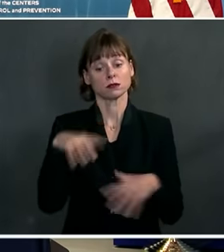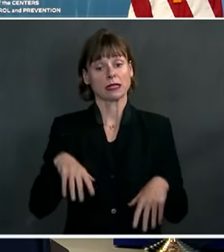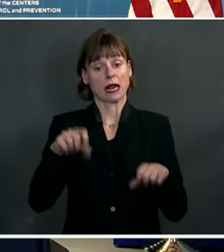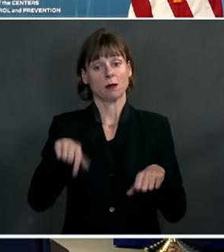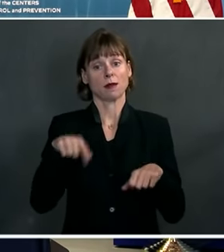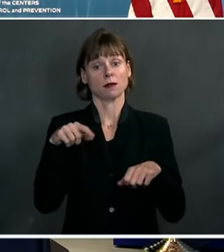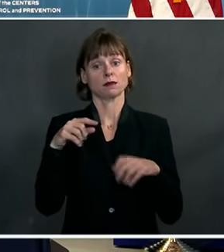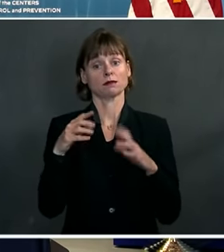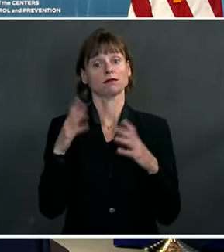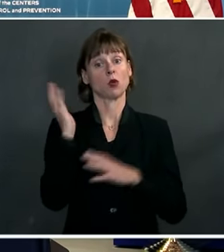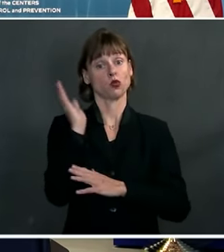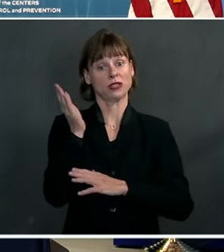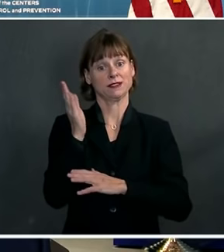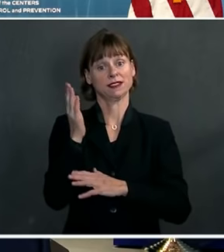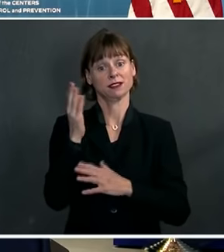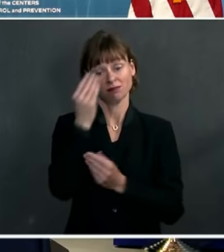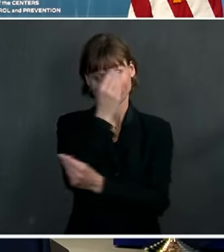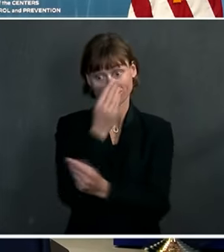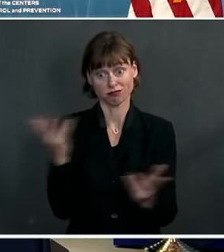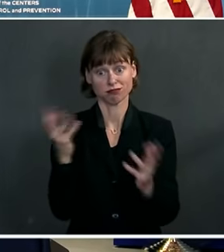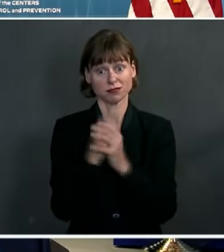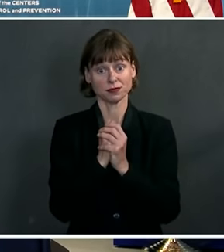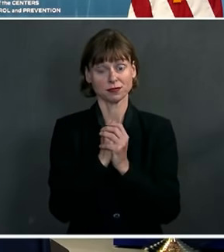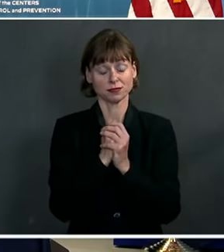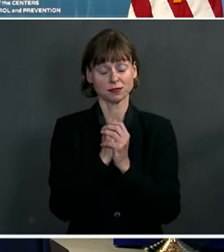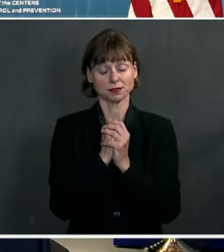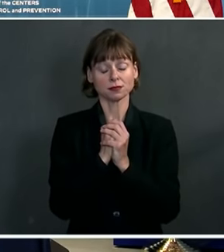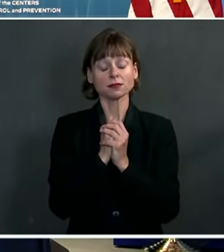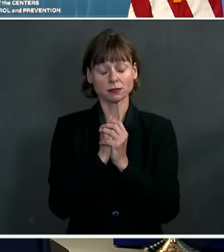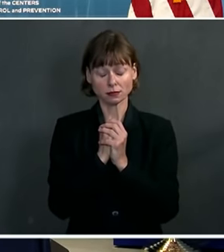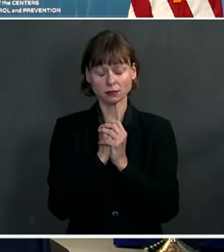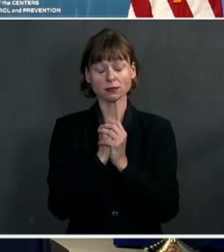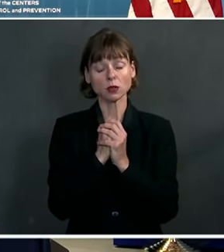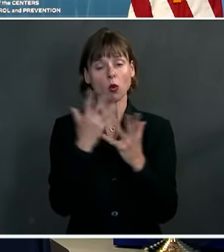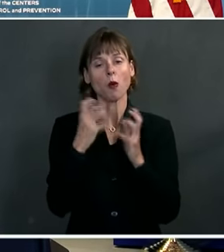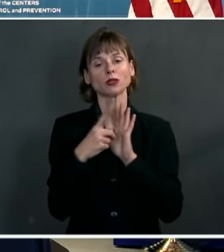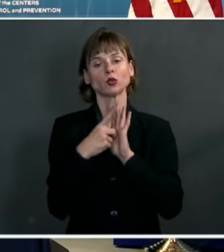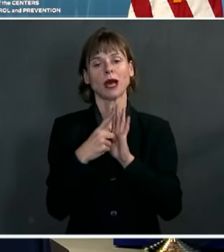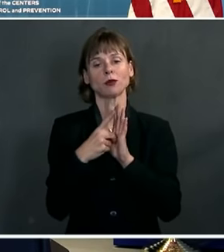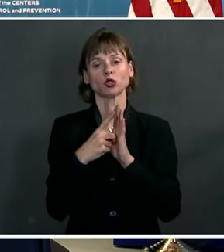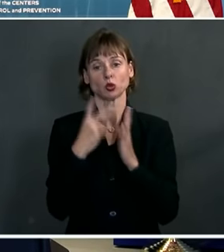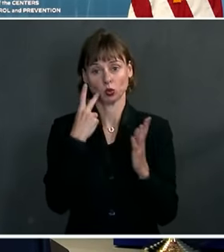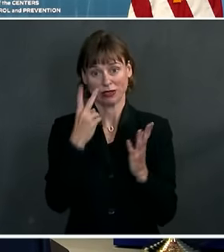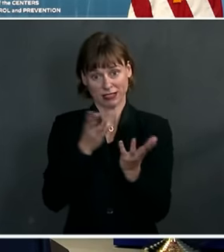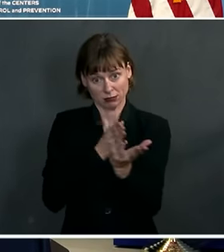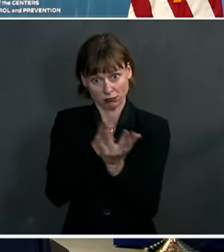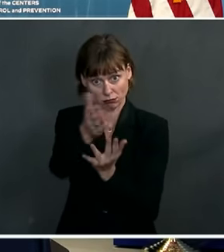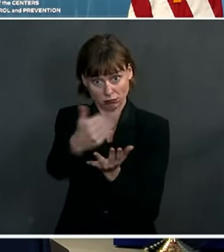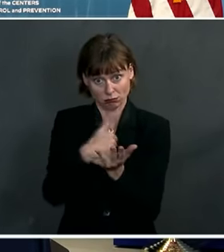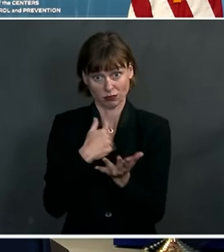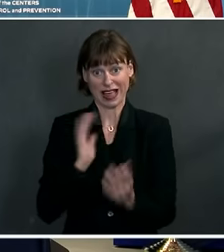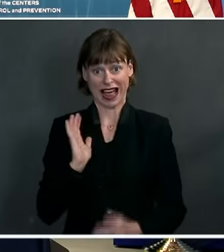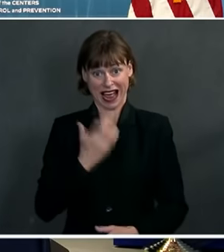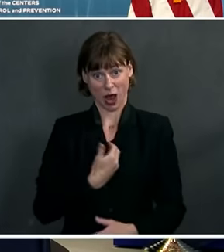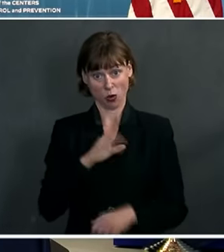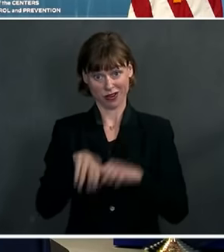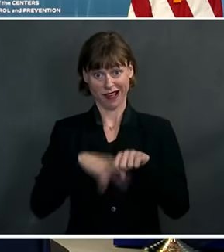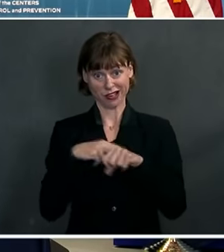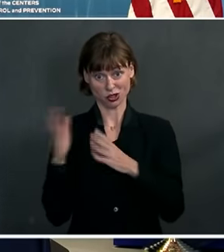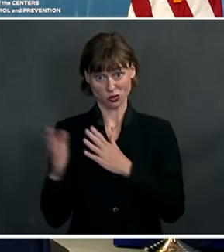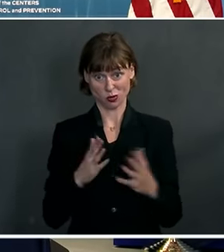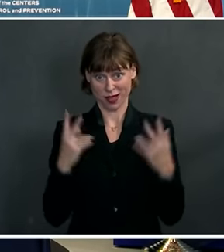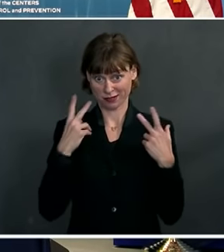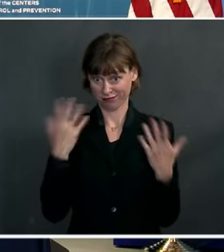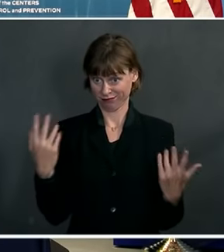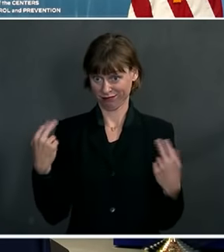is to demonstrate the transparency that's within our national plan. And so I want to